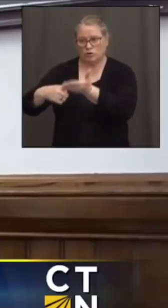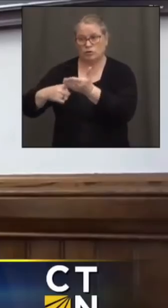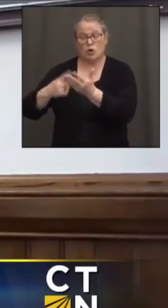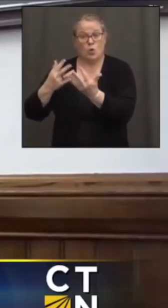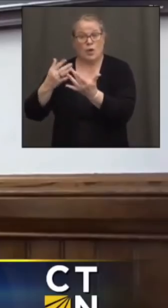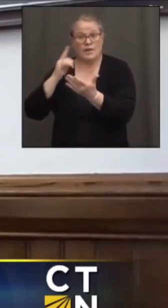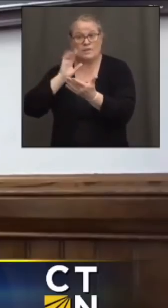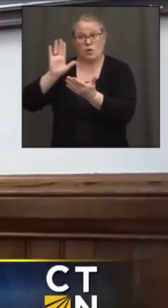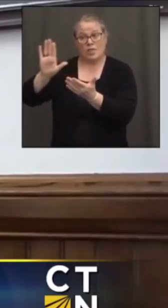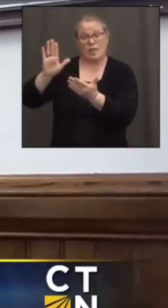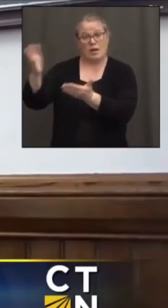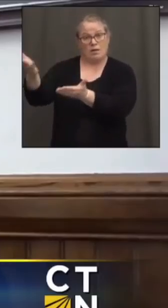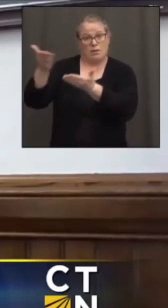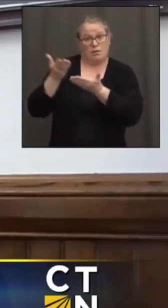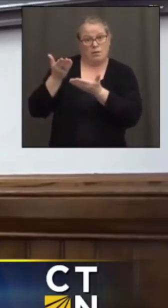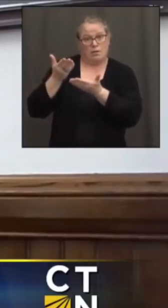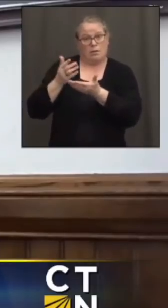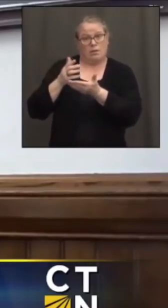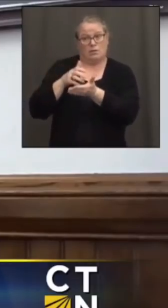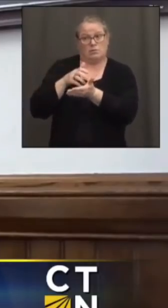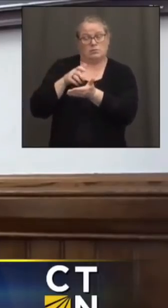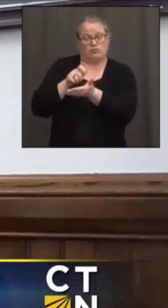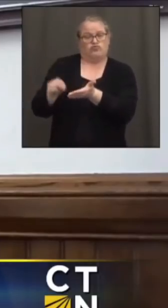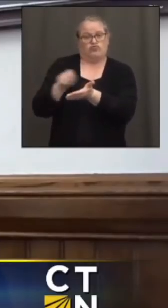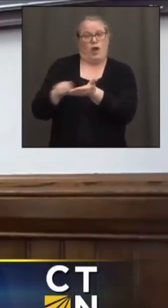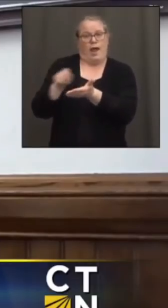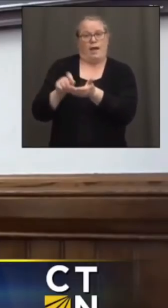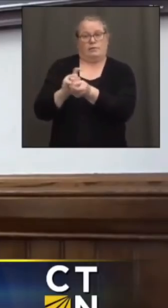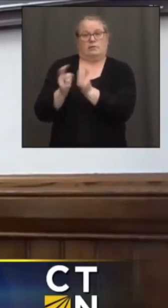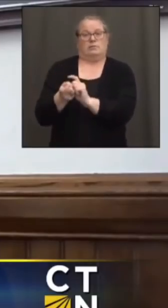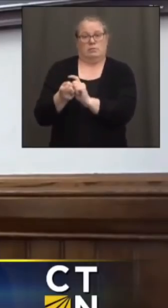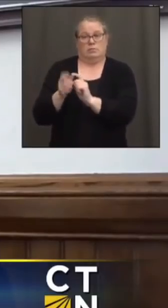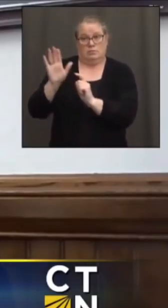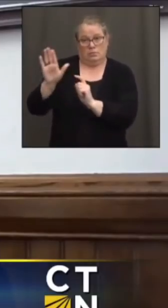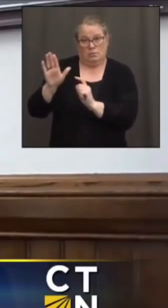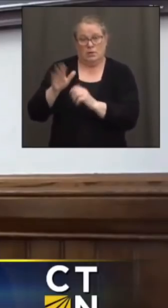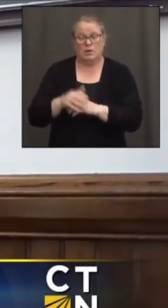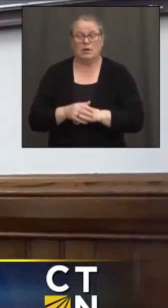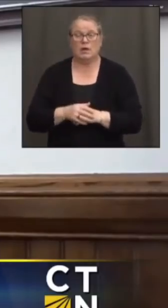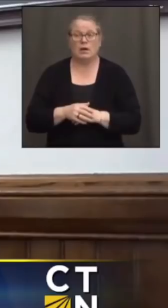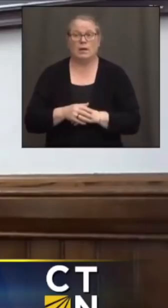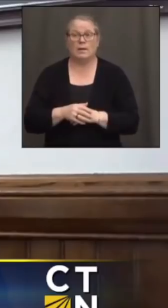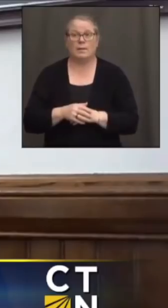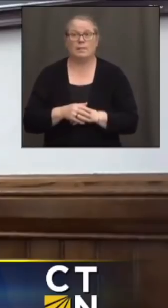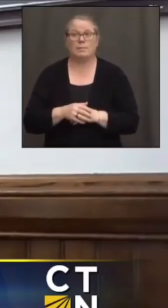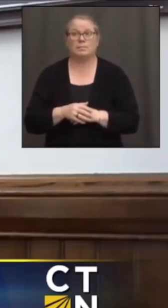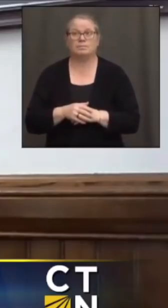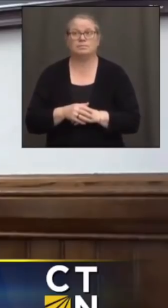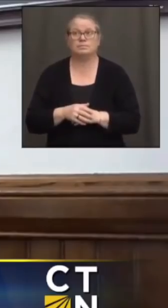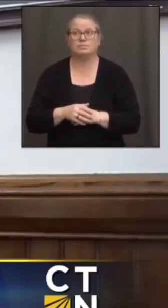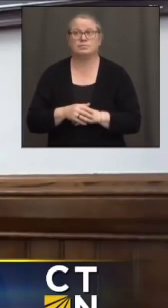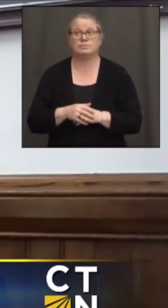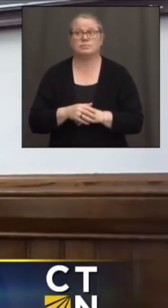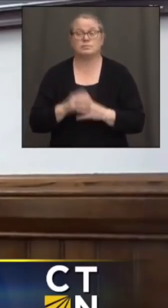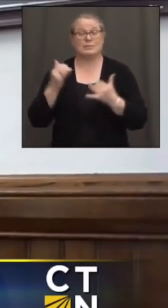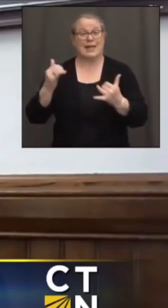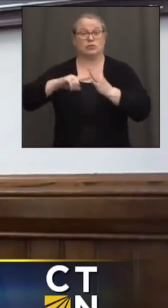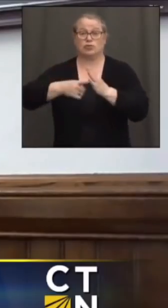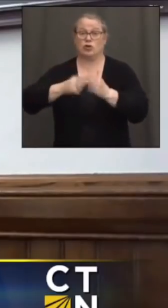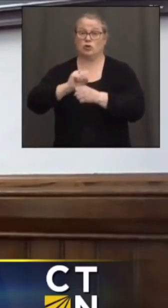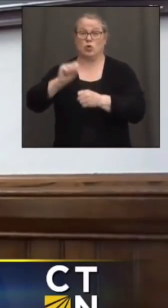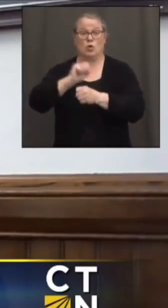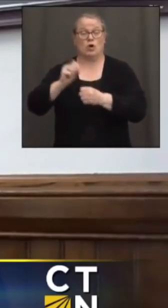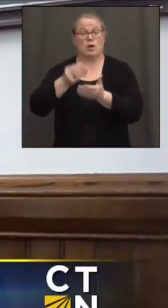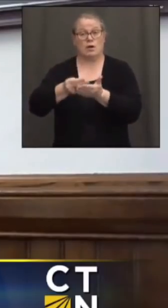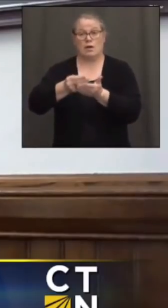provide us a revised draft. In the meantime, we also are now getting work on a budget,